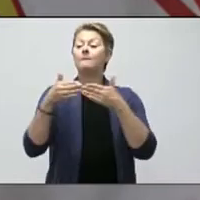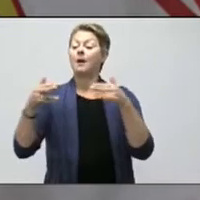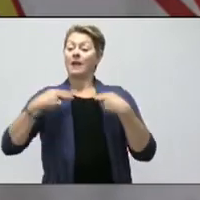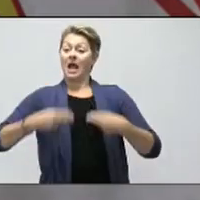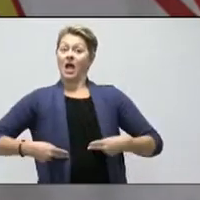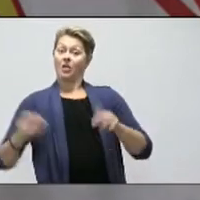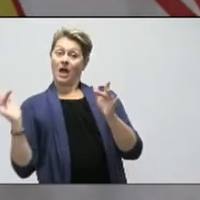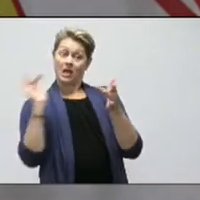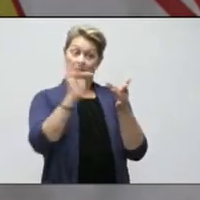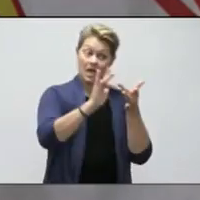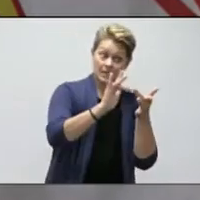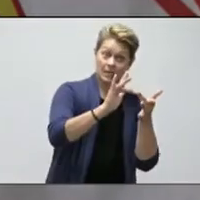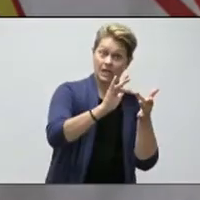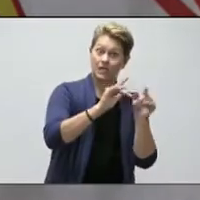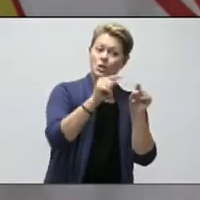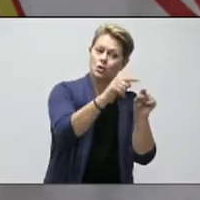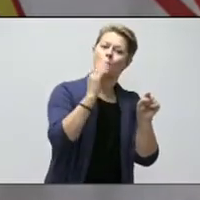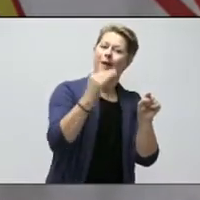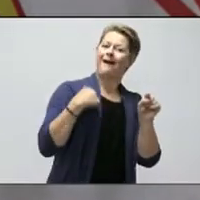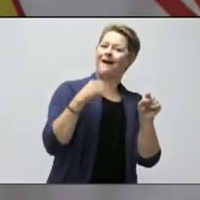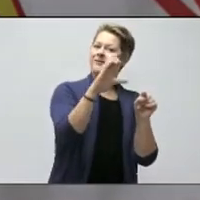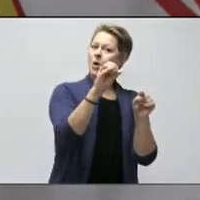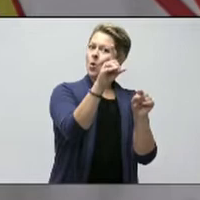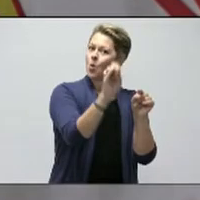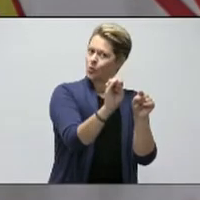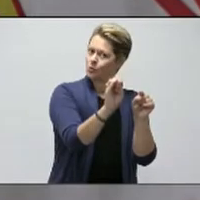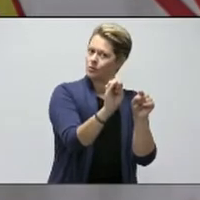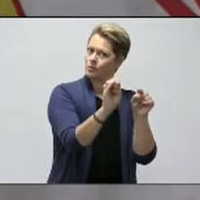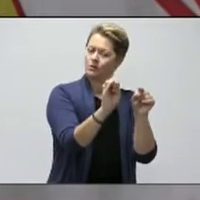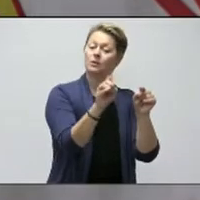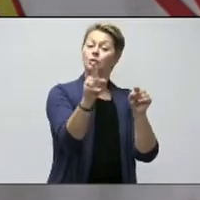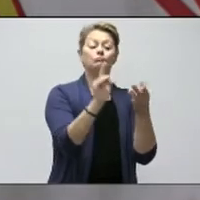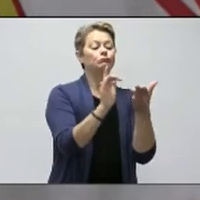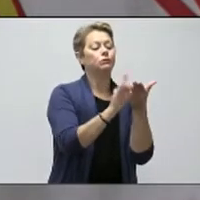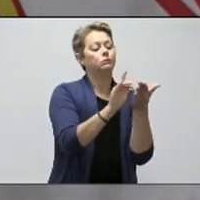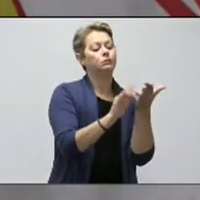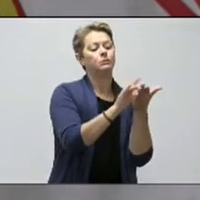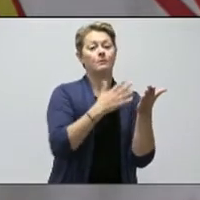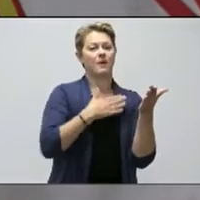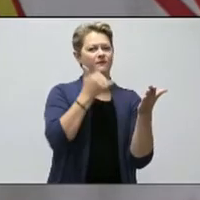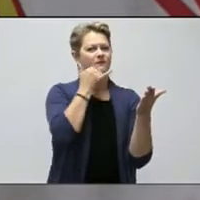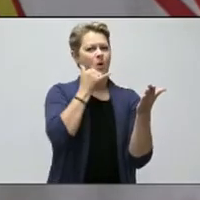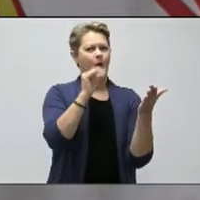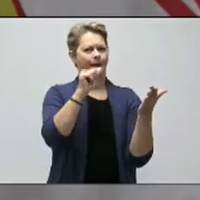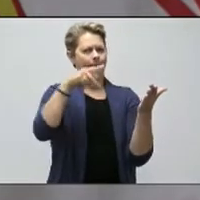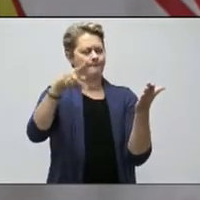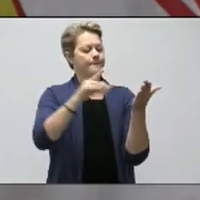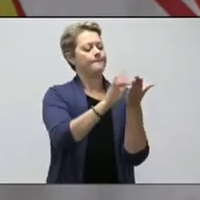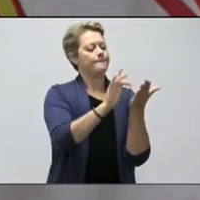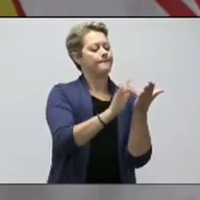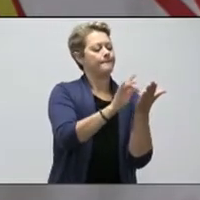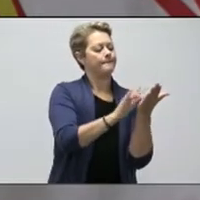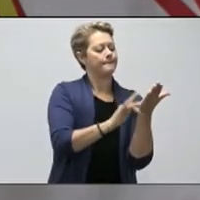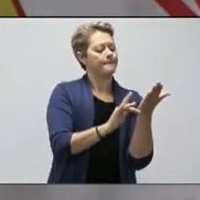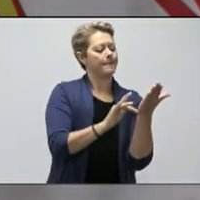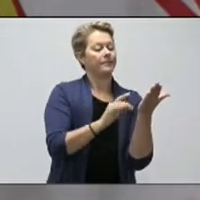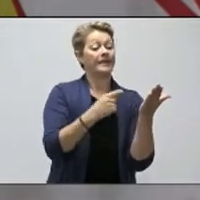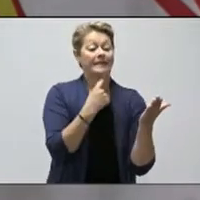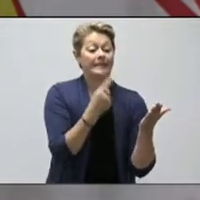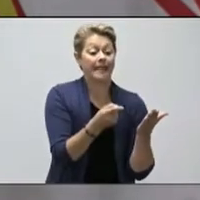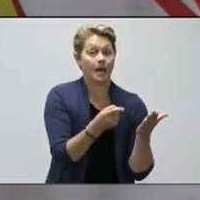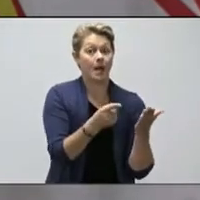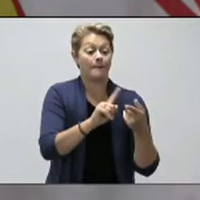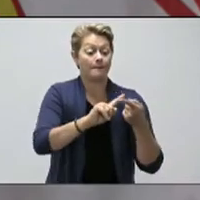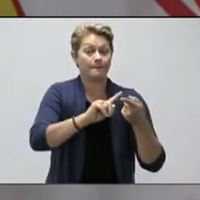health, you will get a code that you then decide to put into your phone to tell people that they have potentially